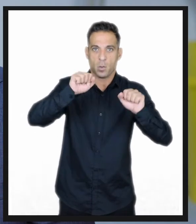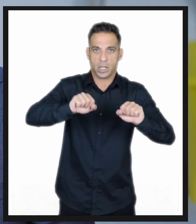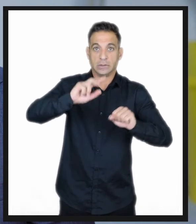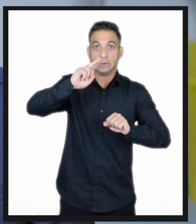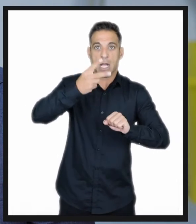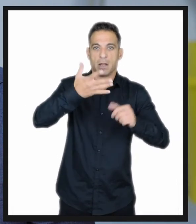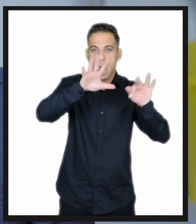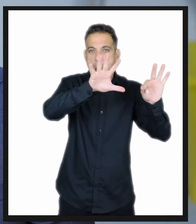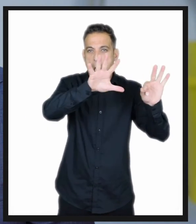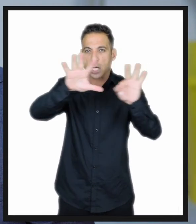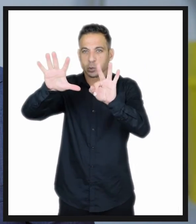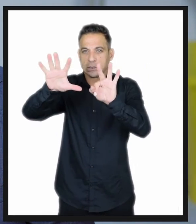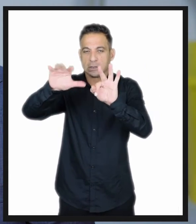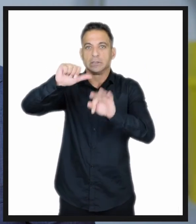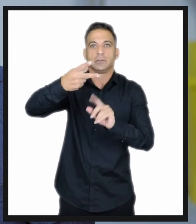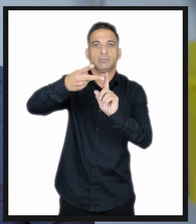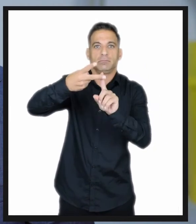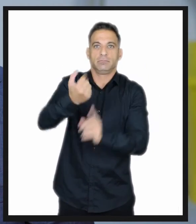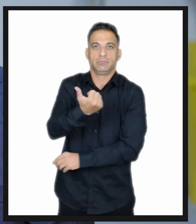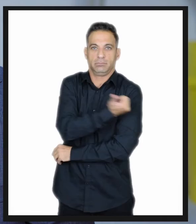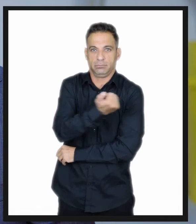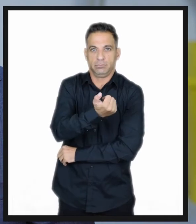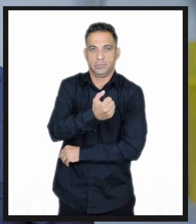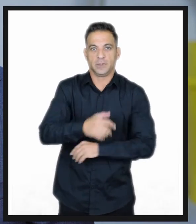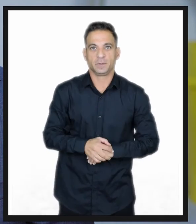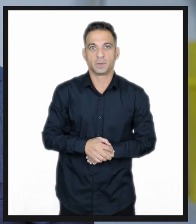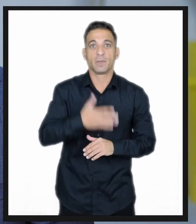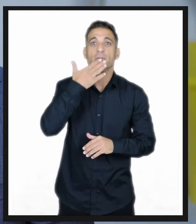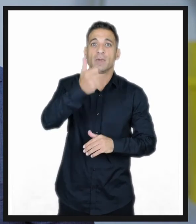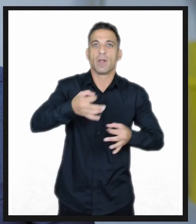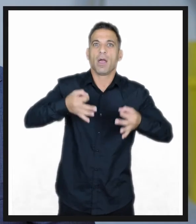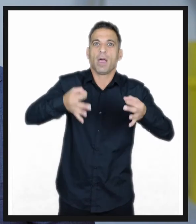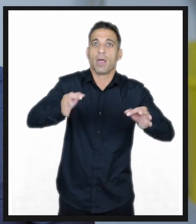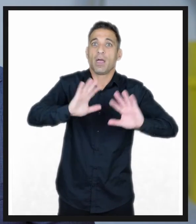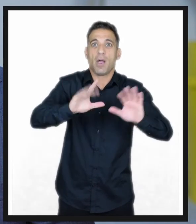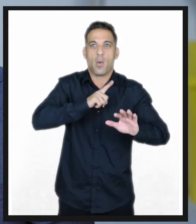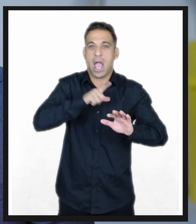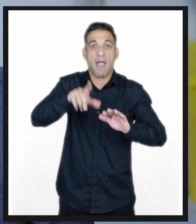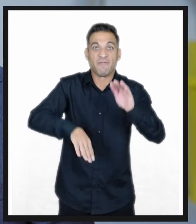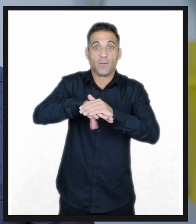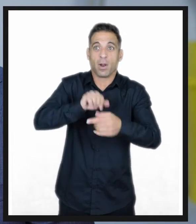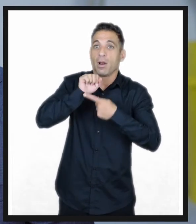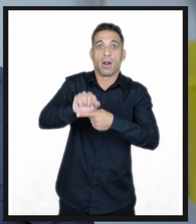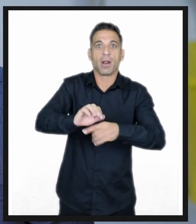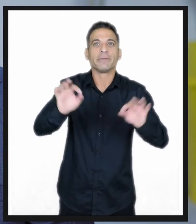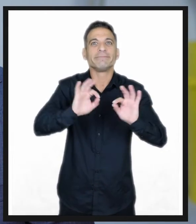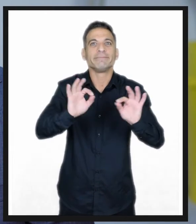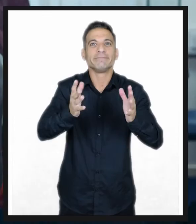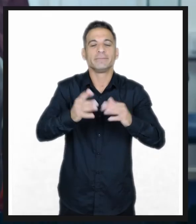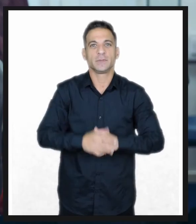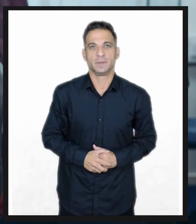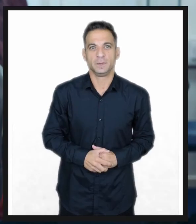then you should have the second vaccine ideally after around eight weeks. Please do not delay this and this will then go on to give you the full protection.